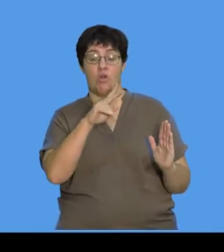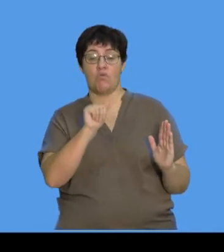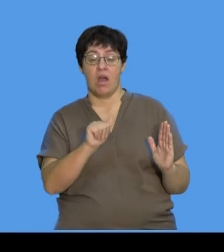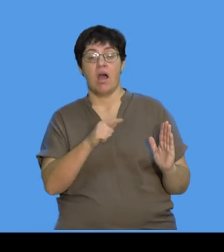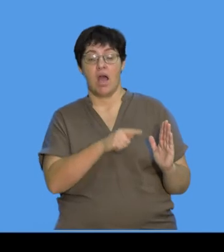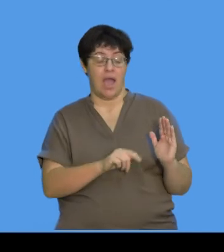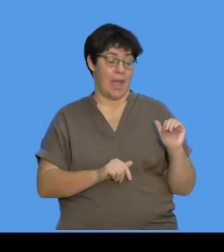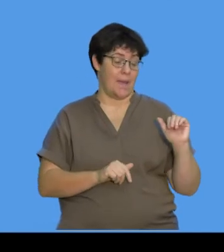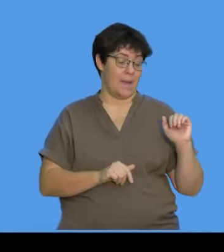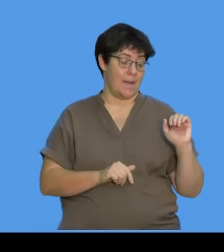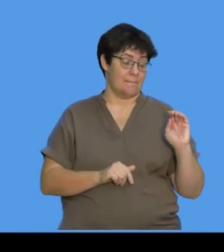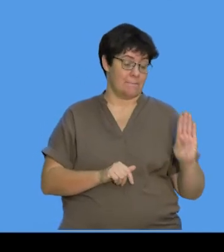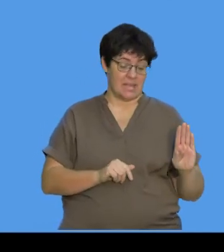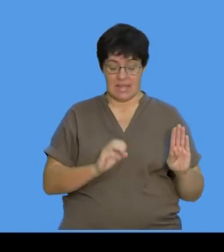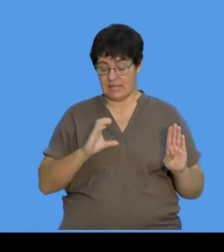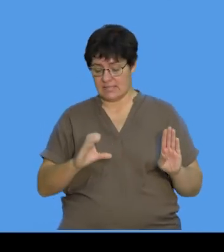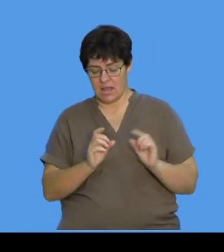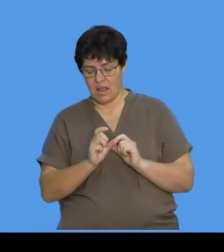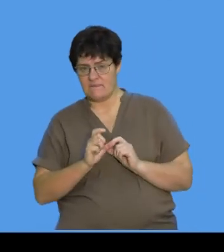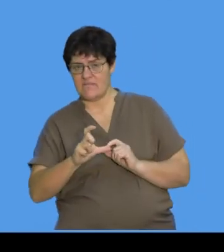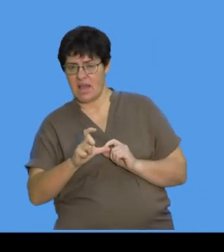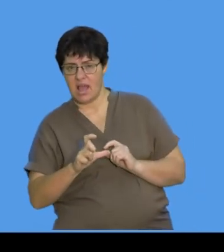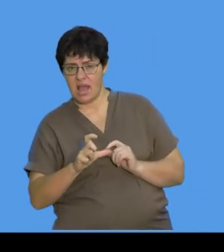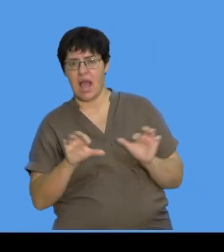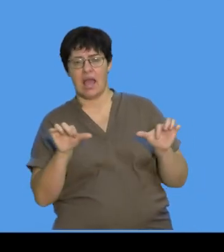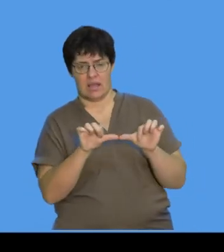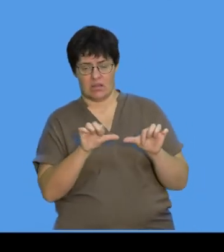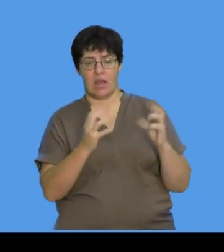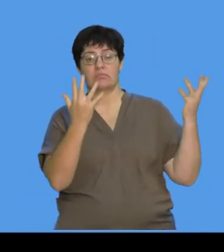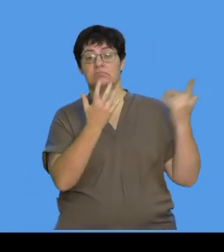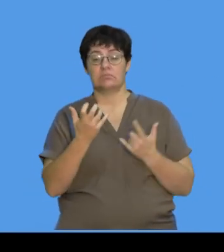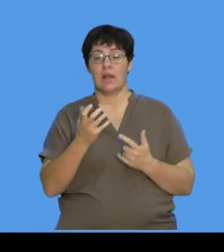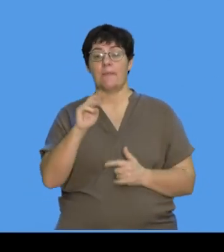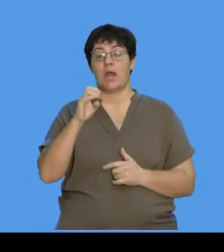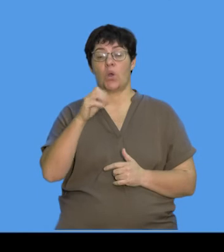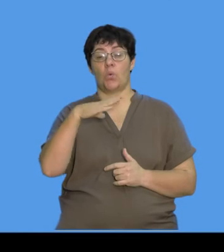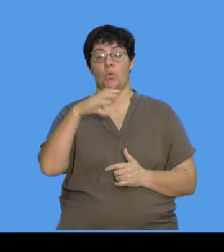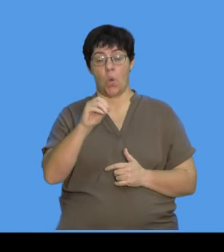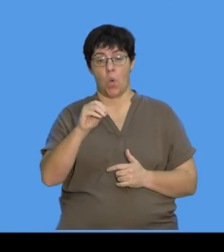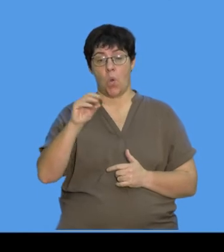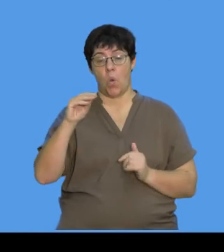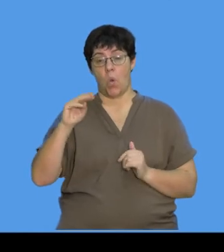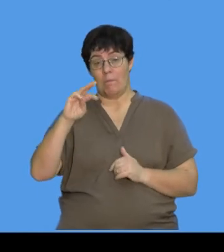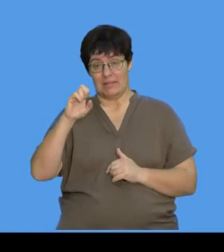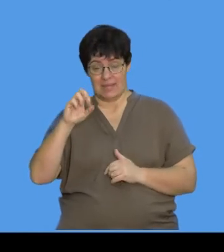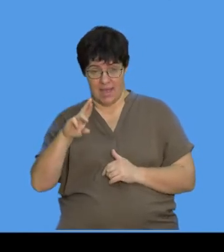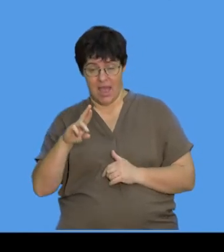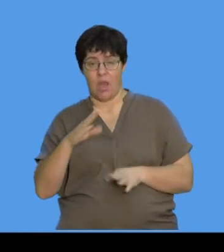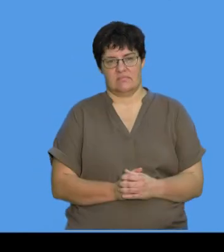bacterium between points B and C. Give your answer in micrometers and show you're